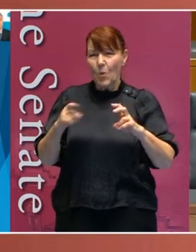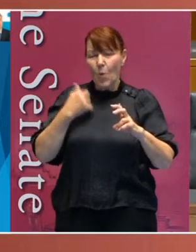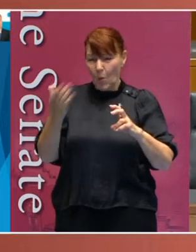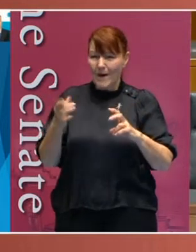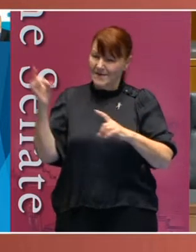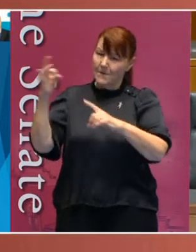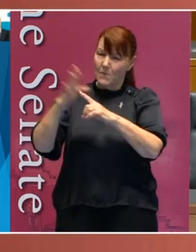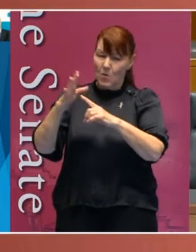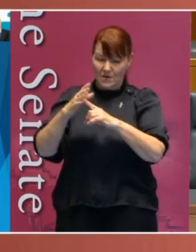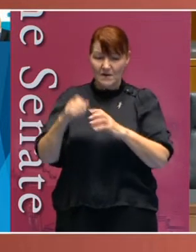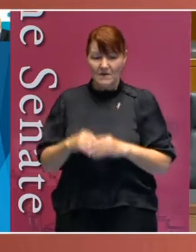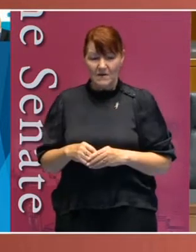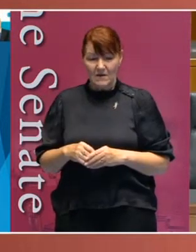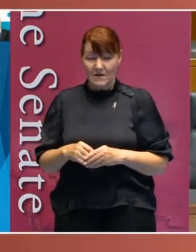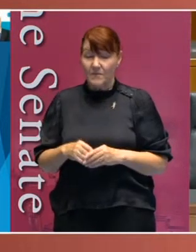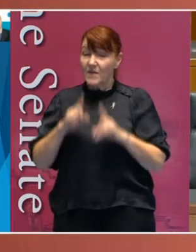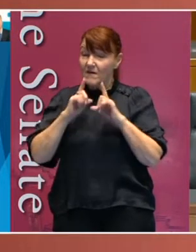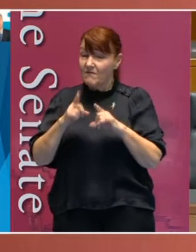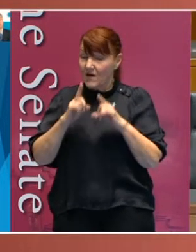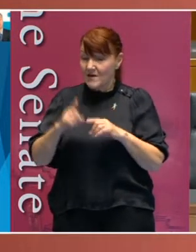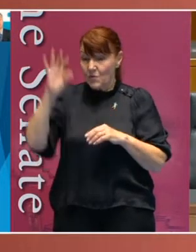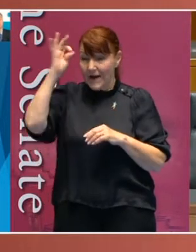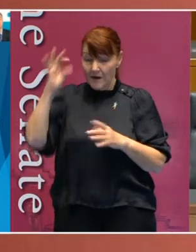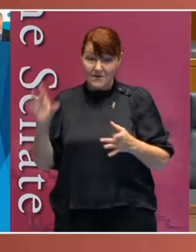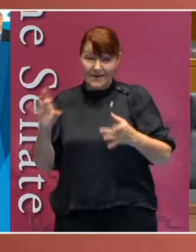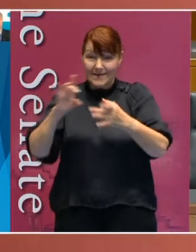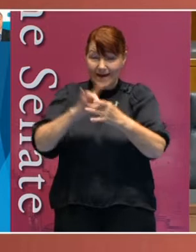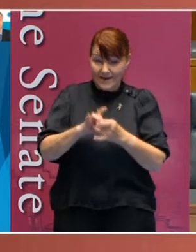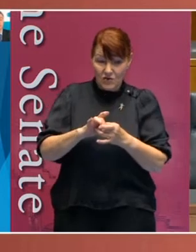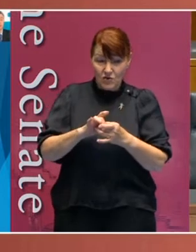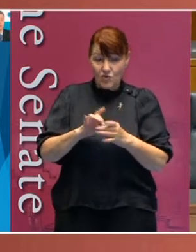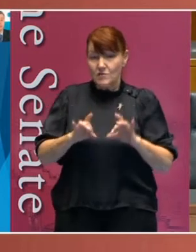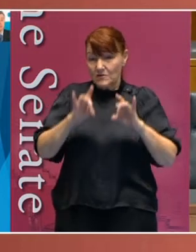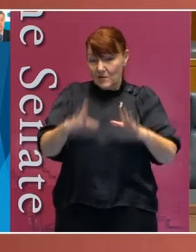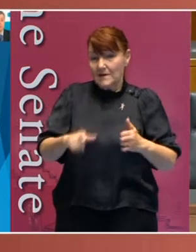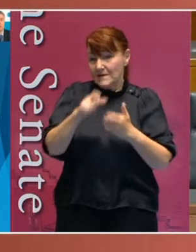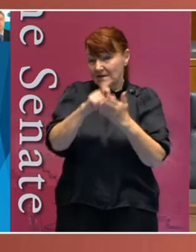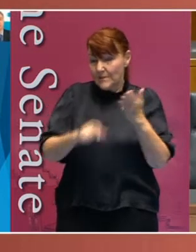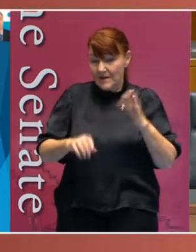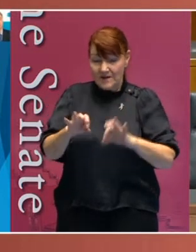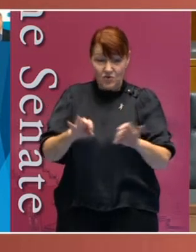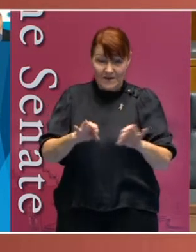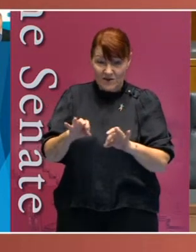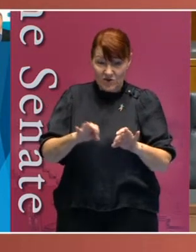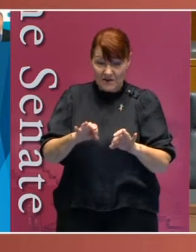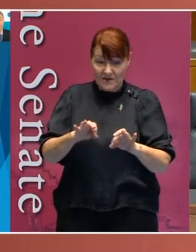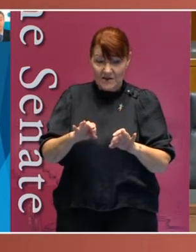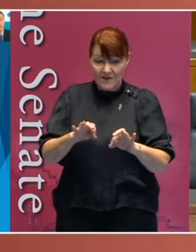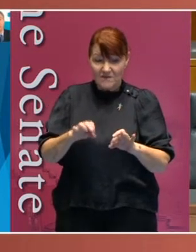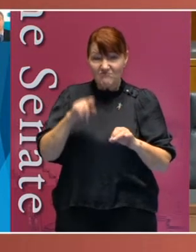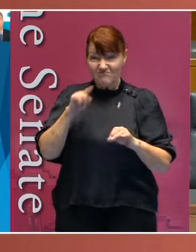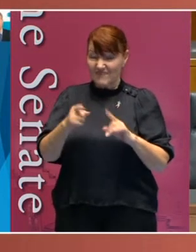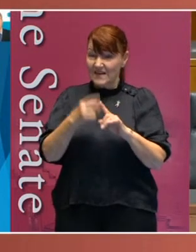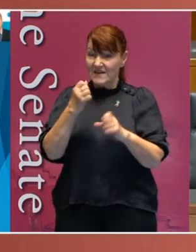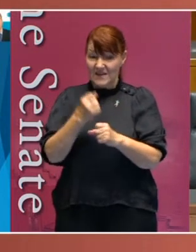The Advisory Council that is attached to the Australian Disability Strategy is an